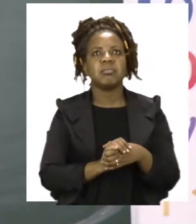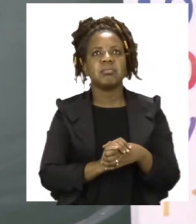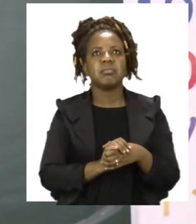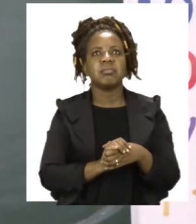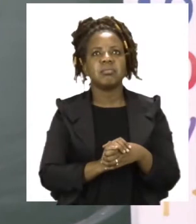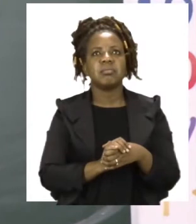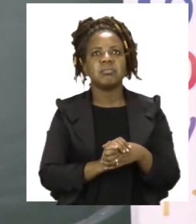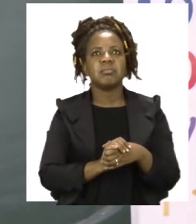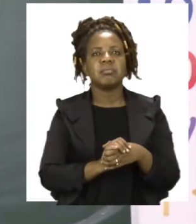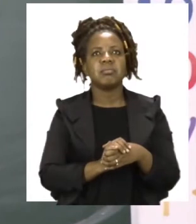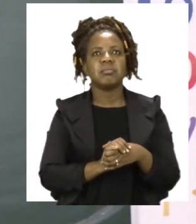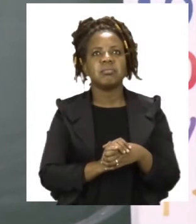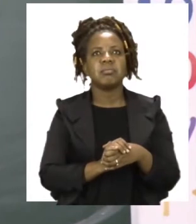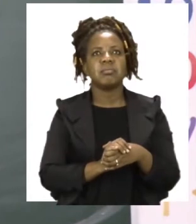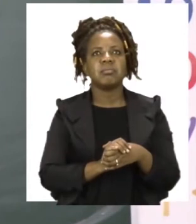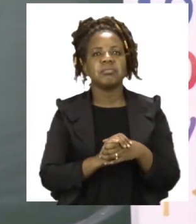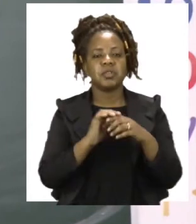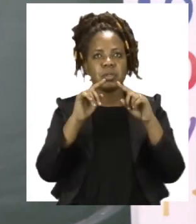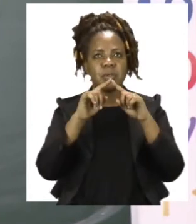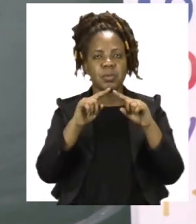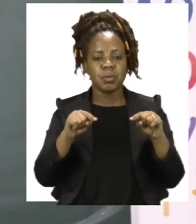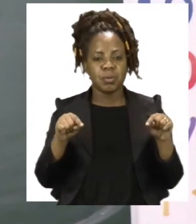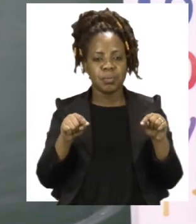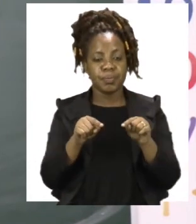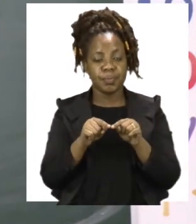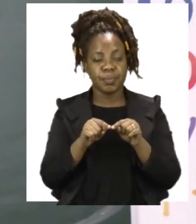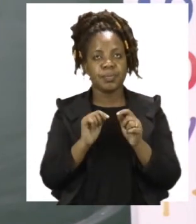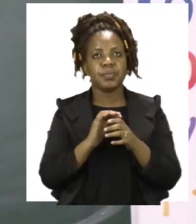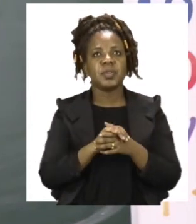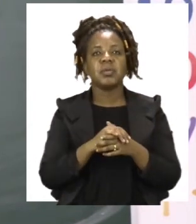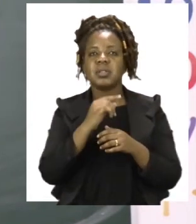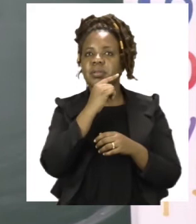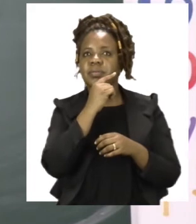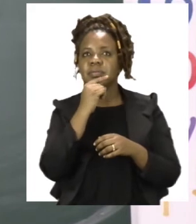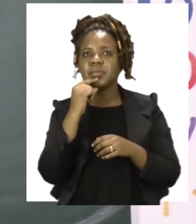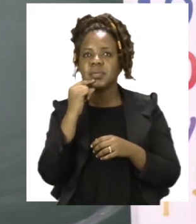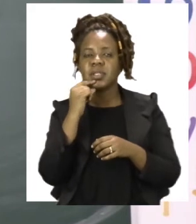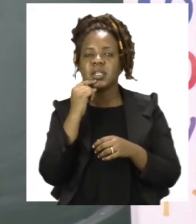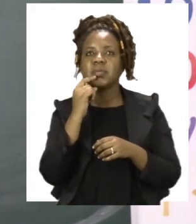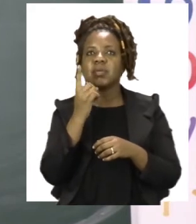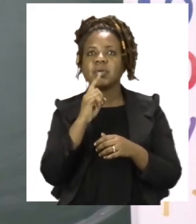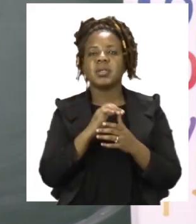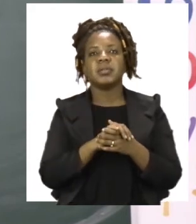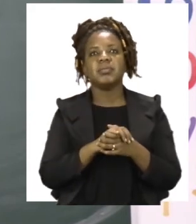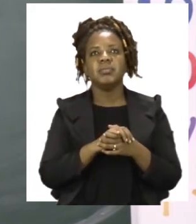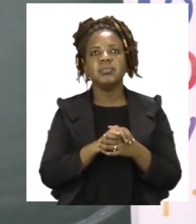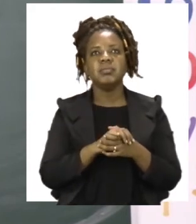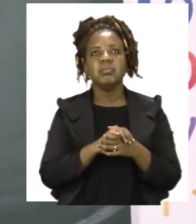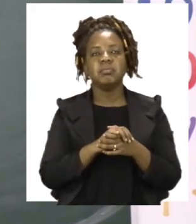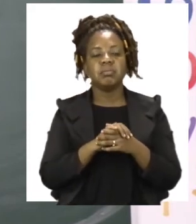It is asking you to write the name of the triangle. And then we have the